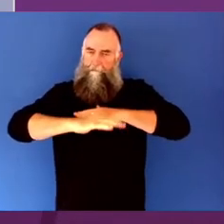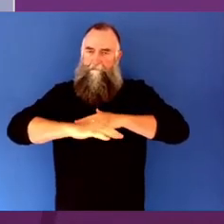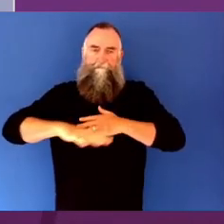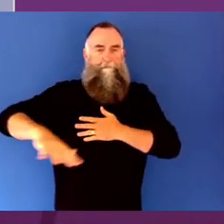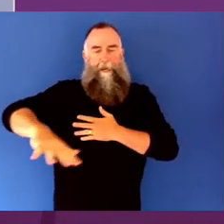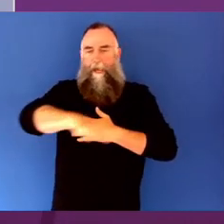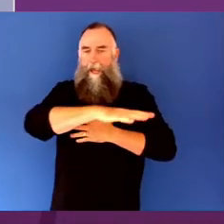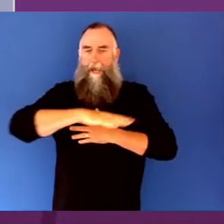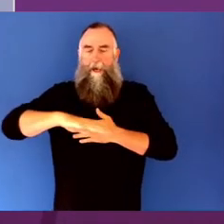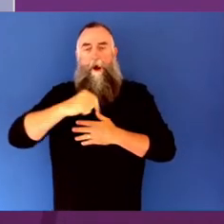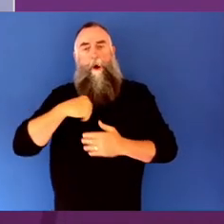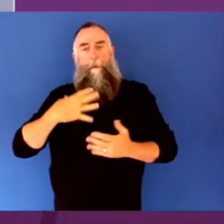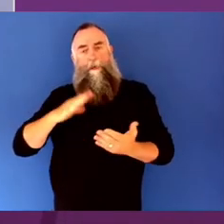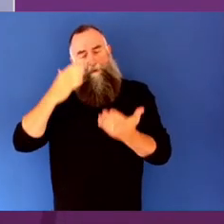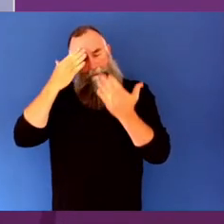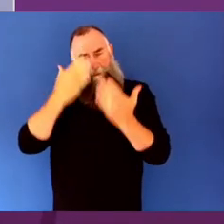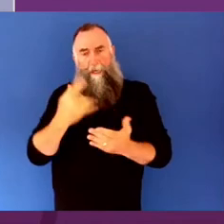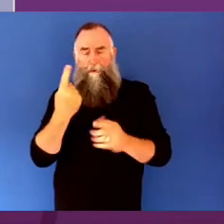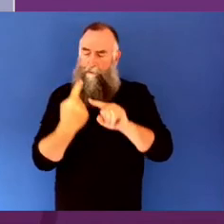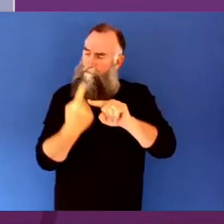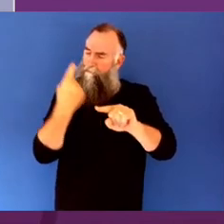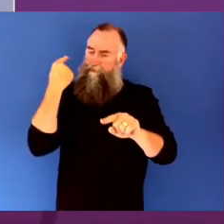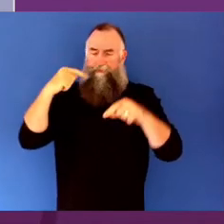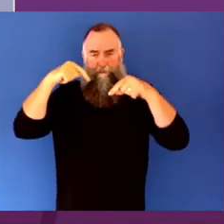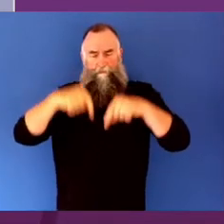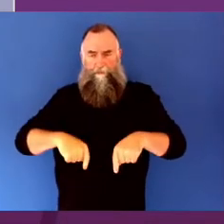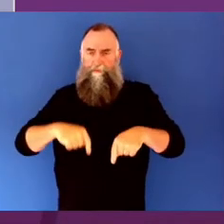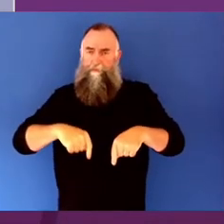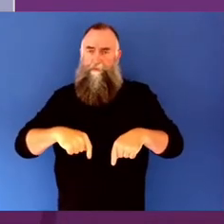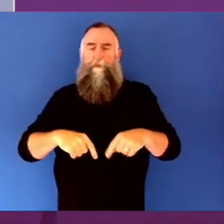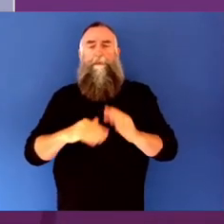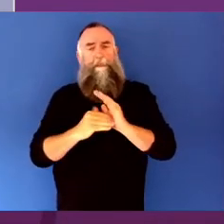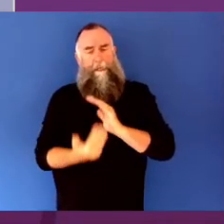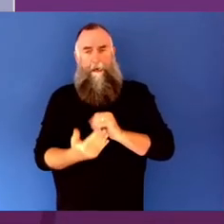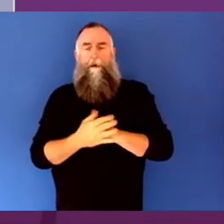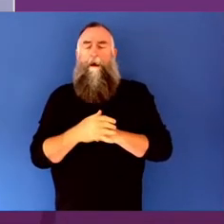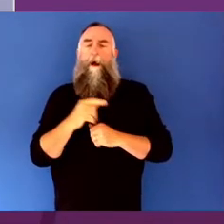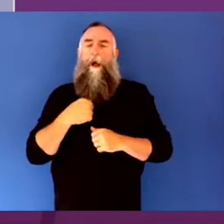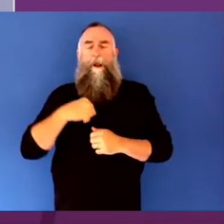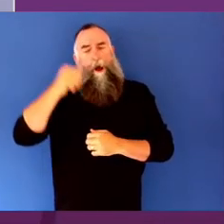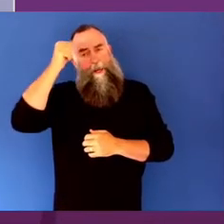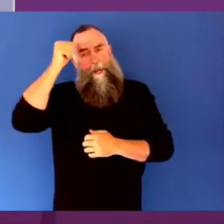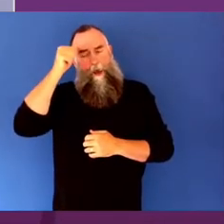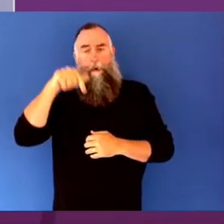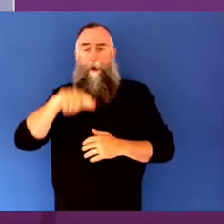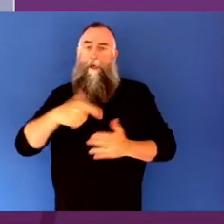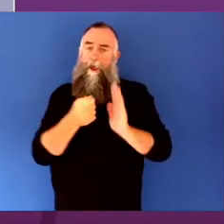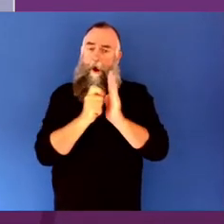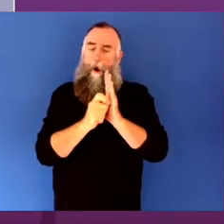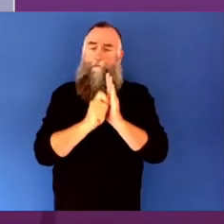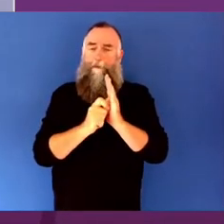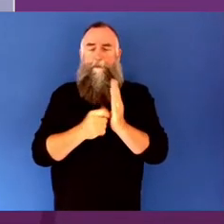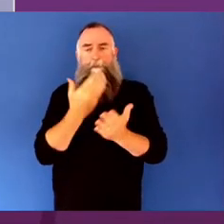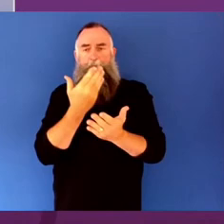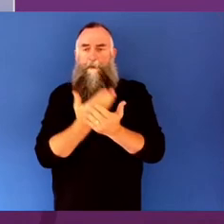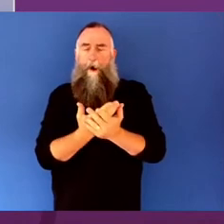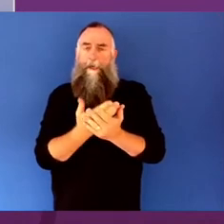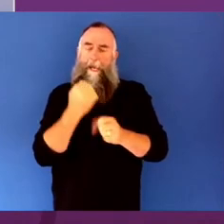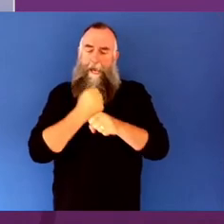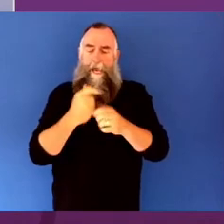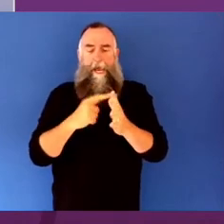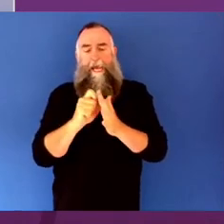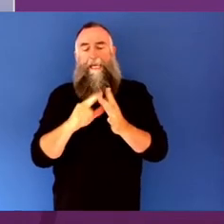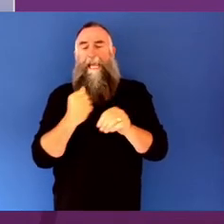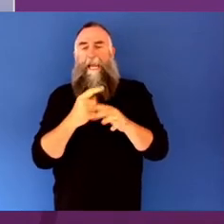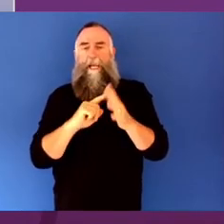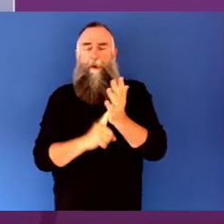the Australia Council Office is located on the land of the Gadigal people of the Eora Nation and note that we are gathering digitally from many nations